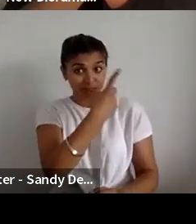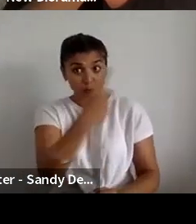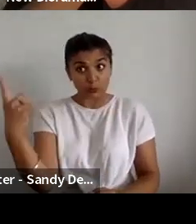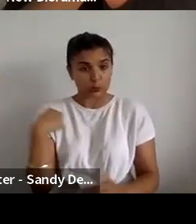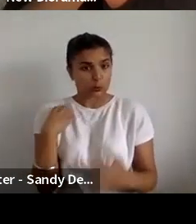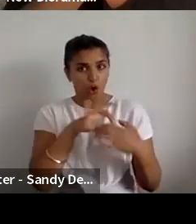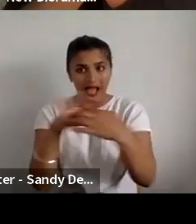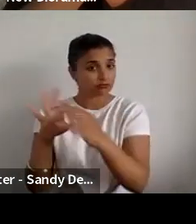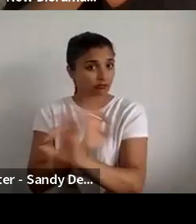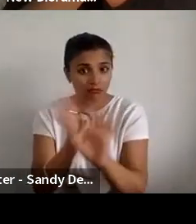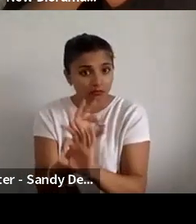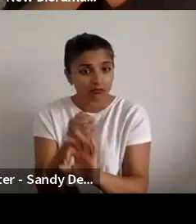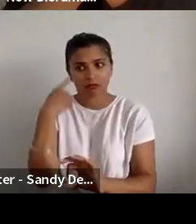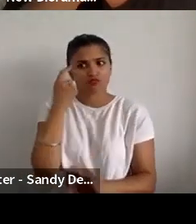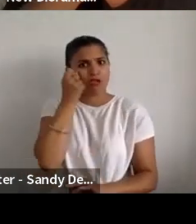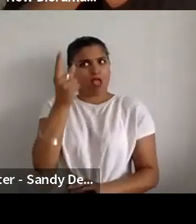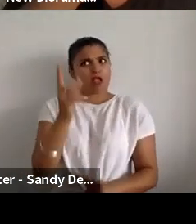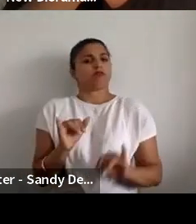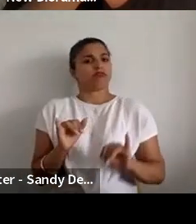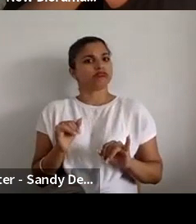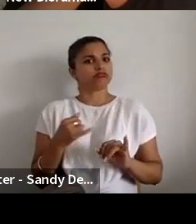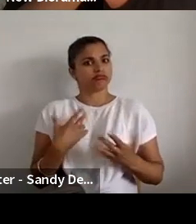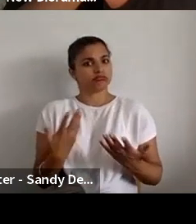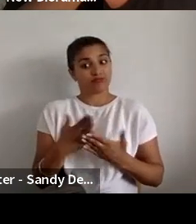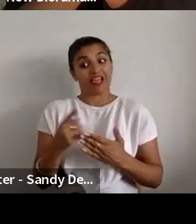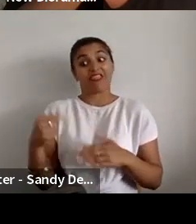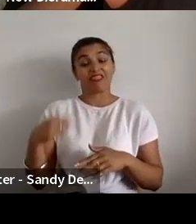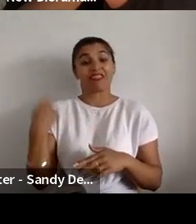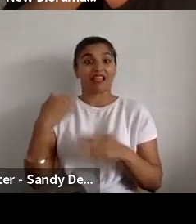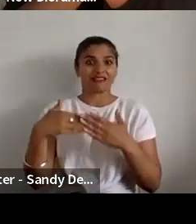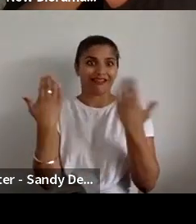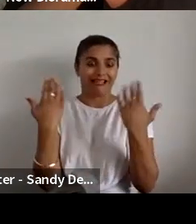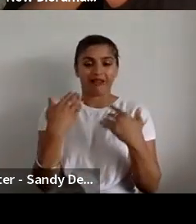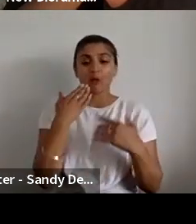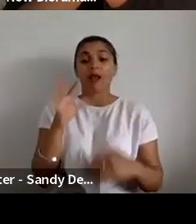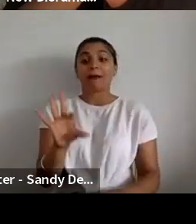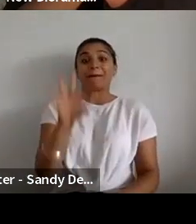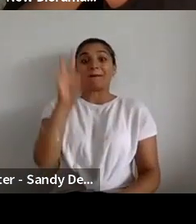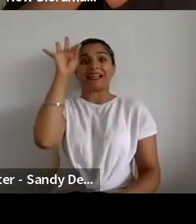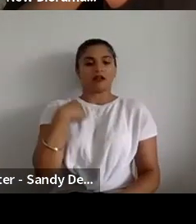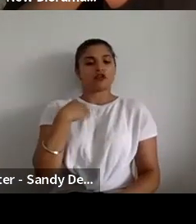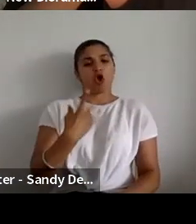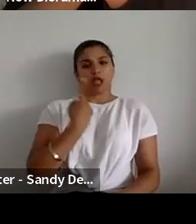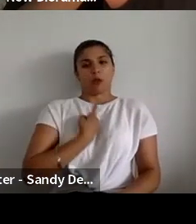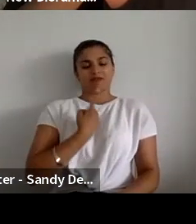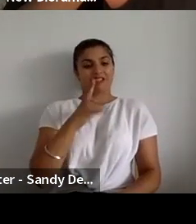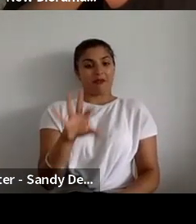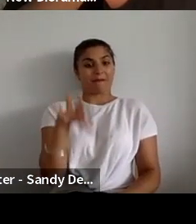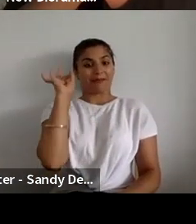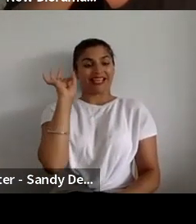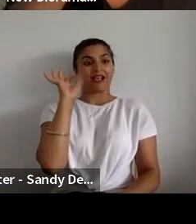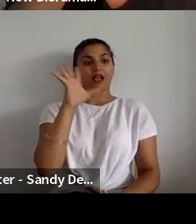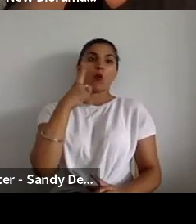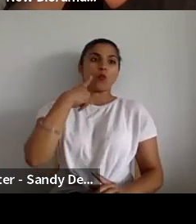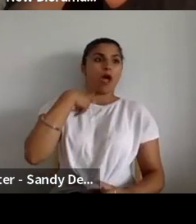and the generator was our ally on the day and didn't select for cis white able-bodied men. So